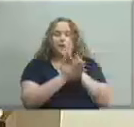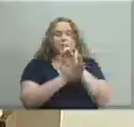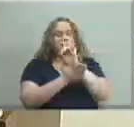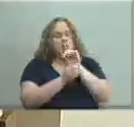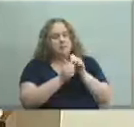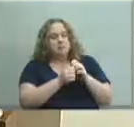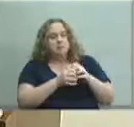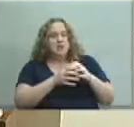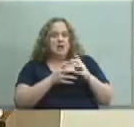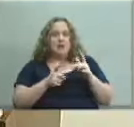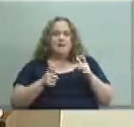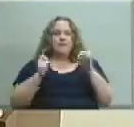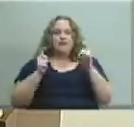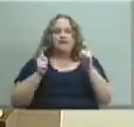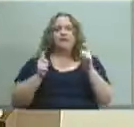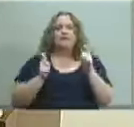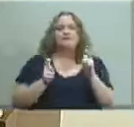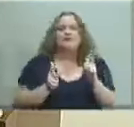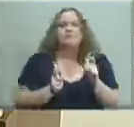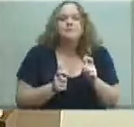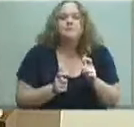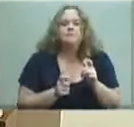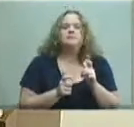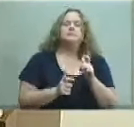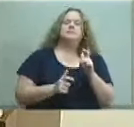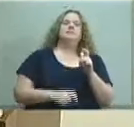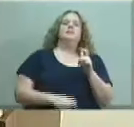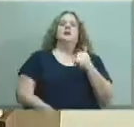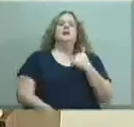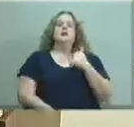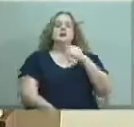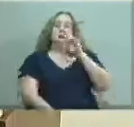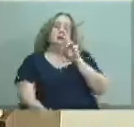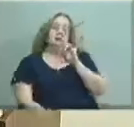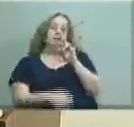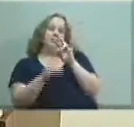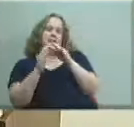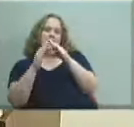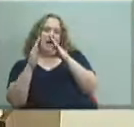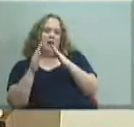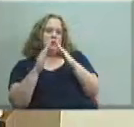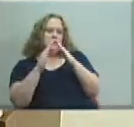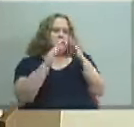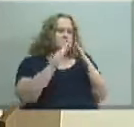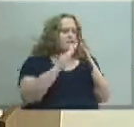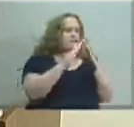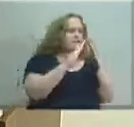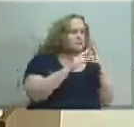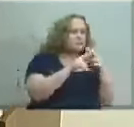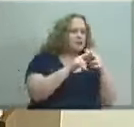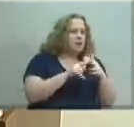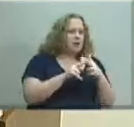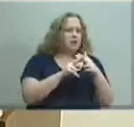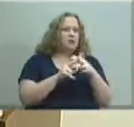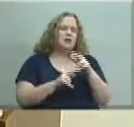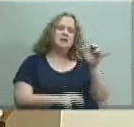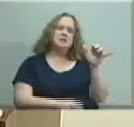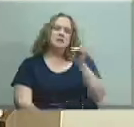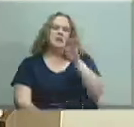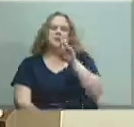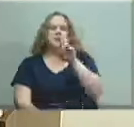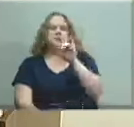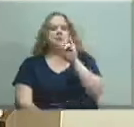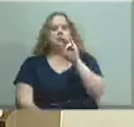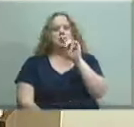um into uh seven what he calls houses that are sort of like a british boarding school more